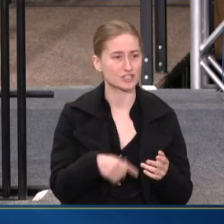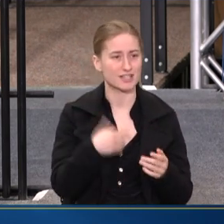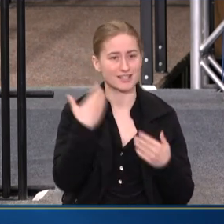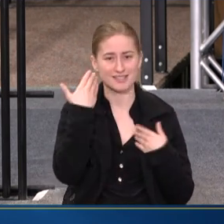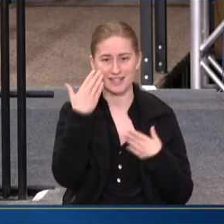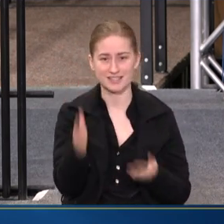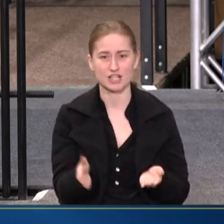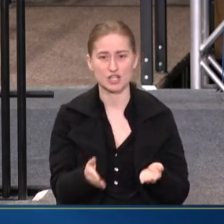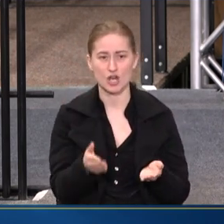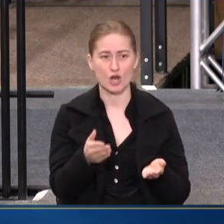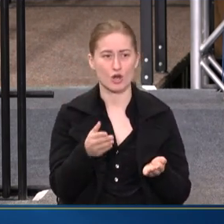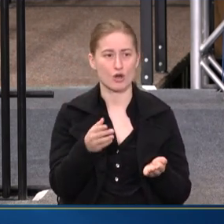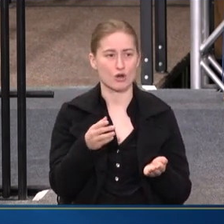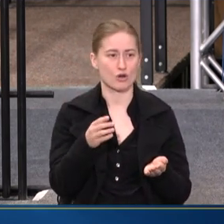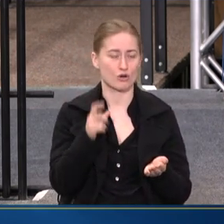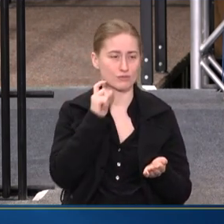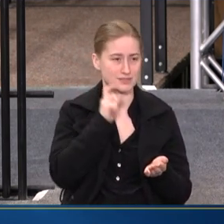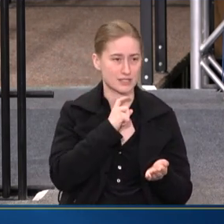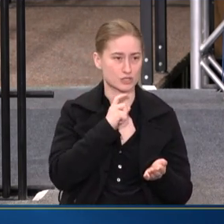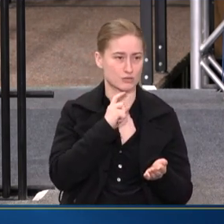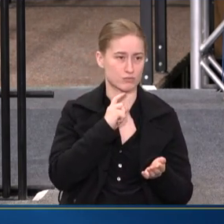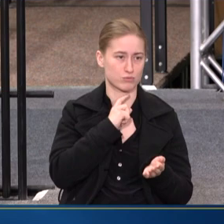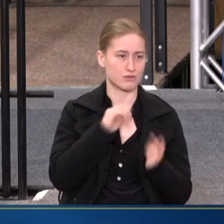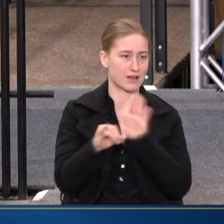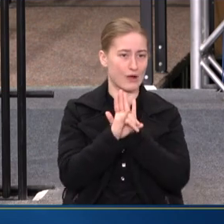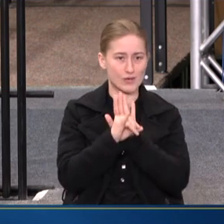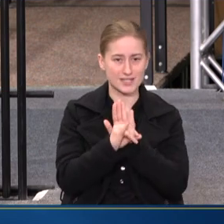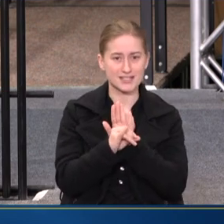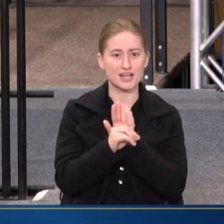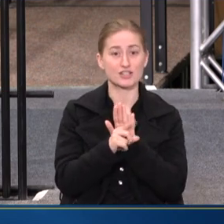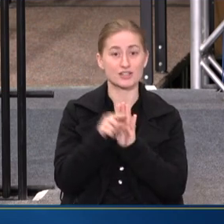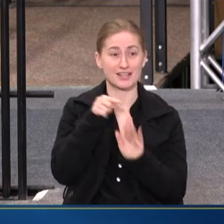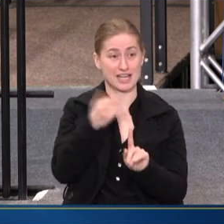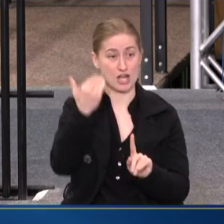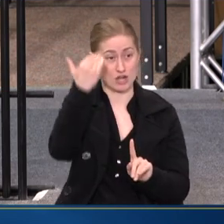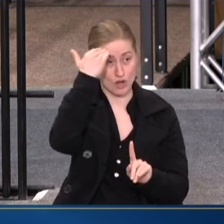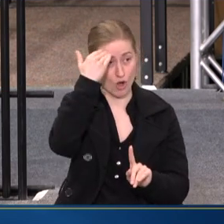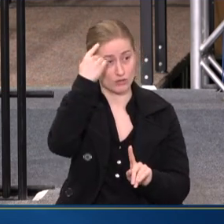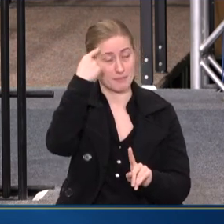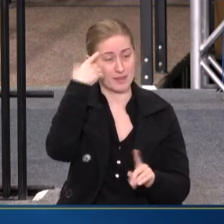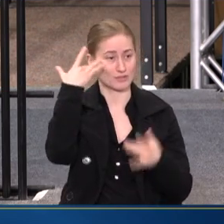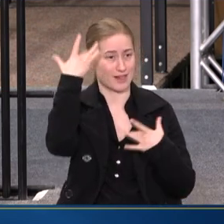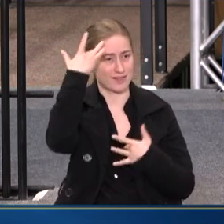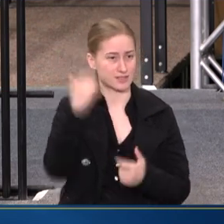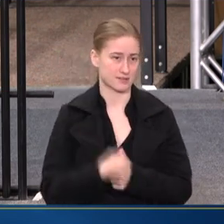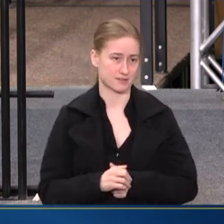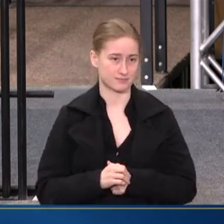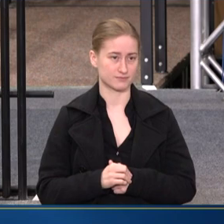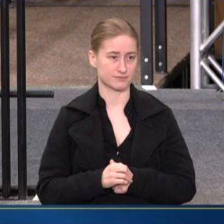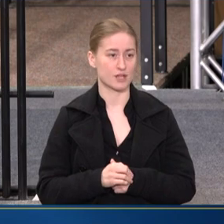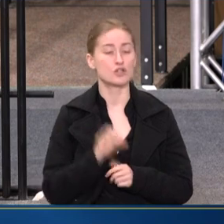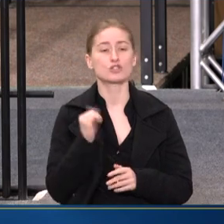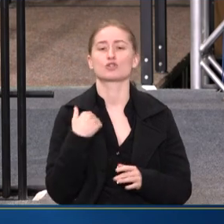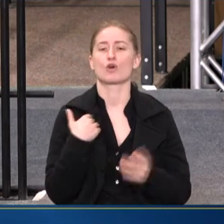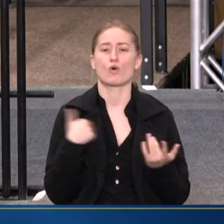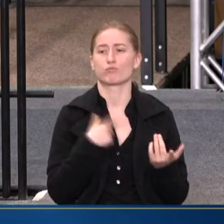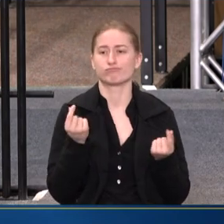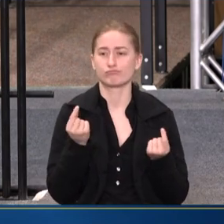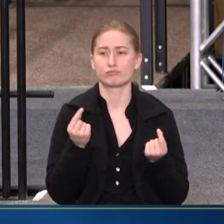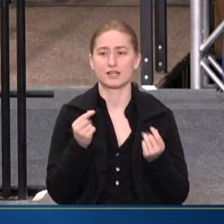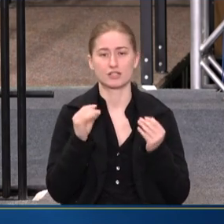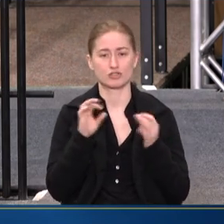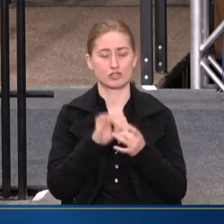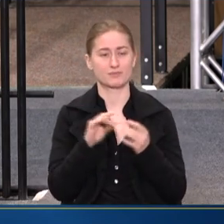IT DOESN'T KNOW A SEXUAL ORIENTATION. WHAT IT KNOWS IS MENTAL ILLNESS. SO WHAT WE LOOK TO DO AND IN TERMS OF EQUITY